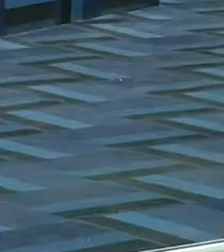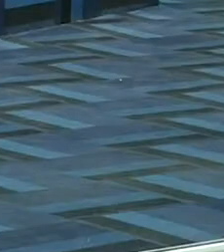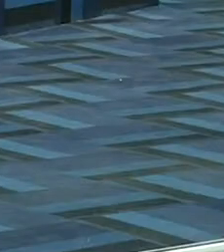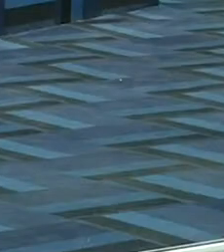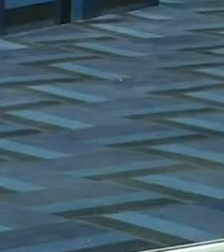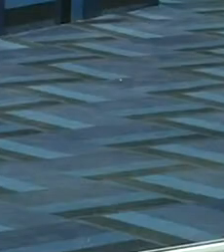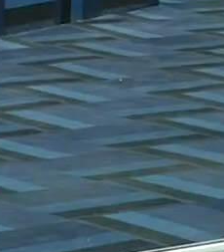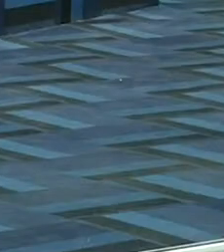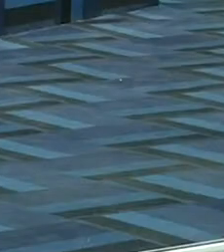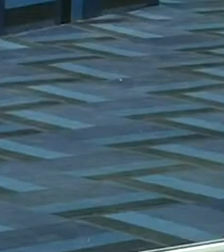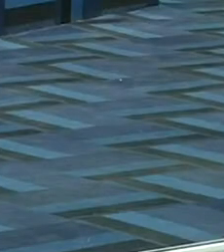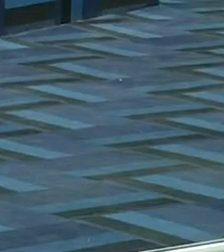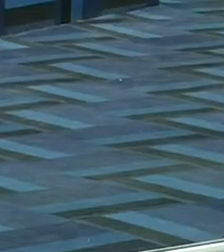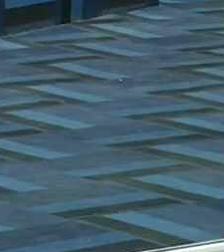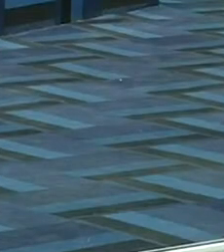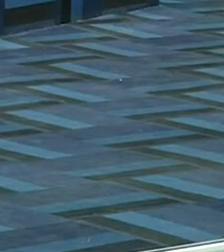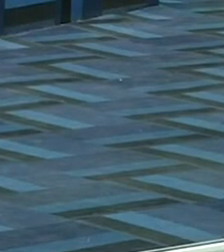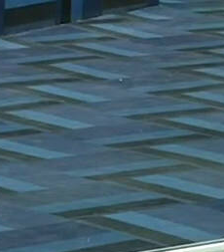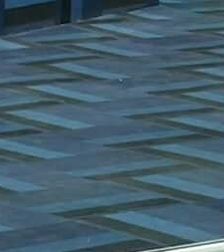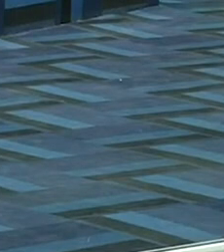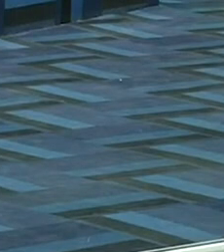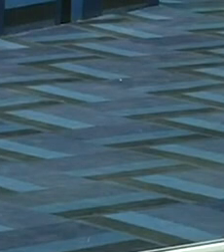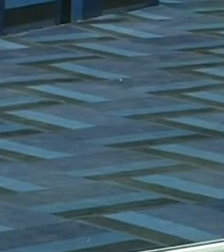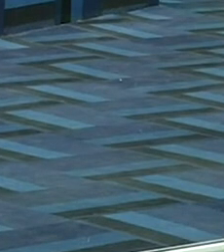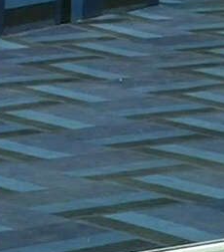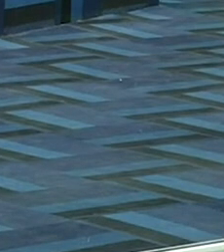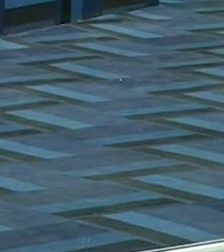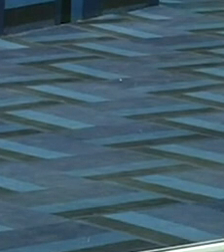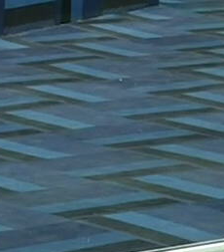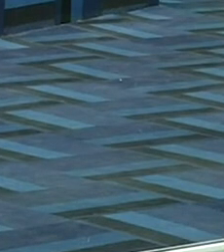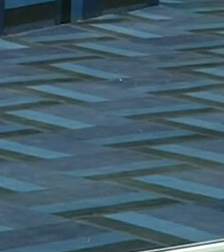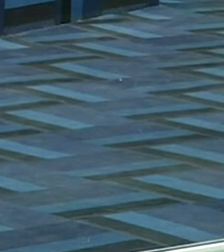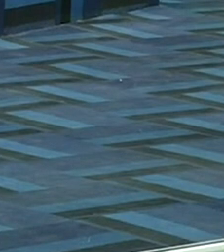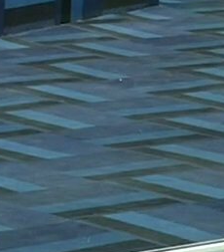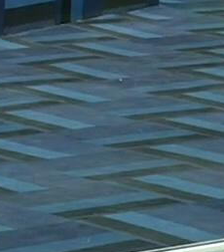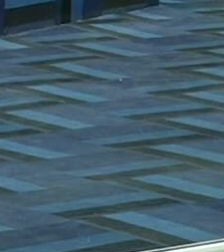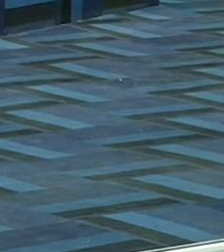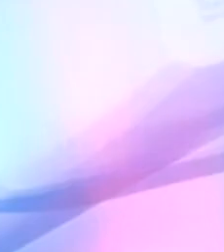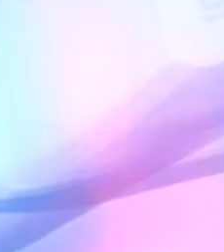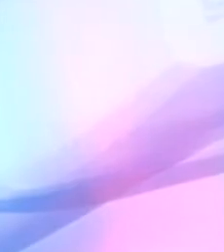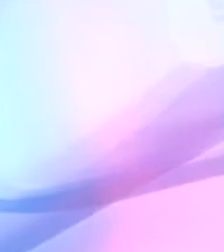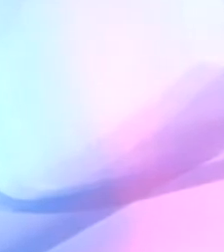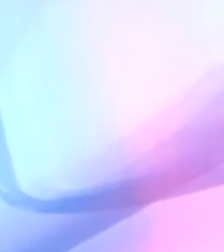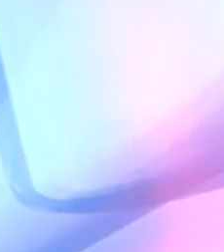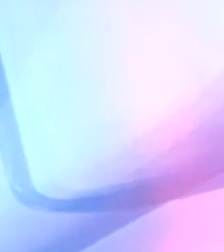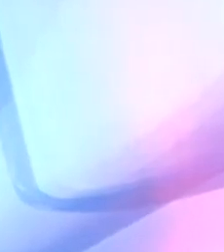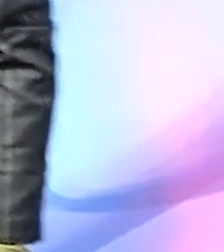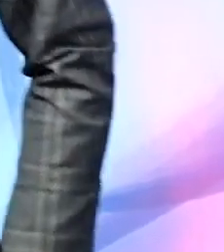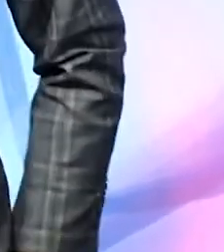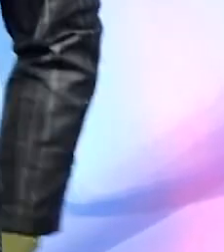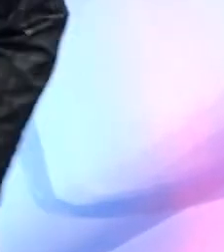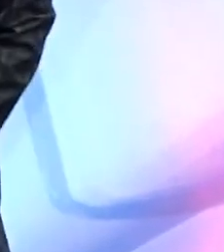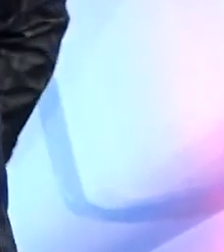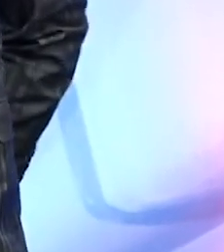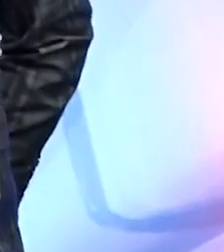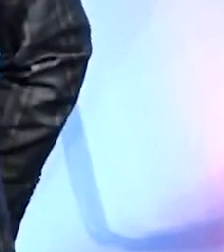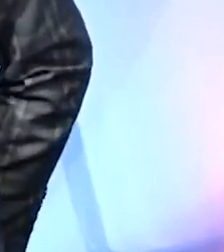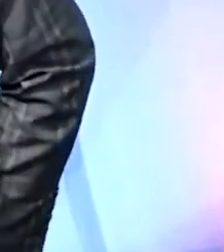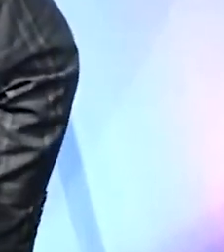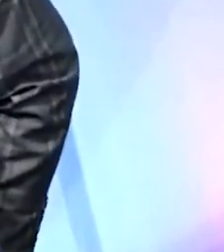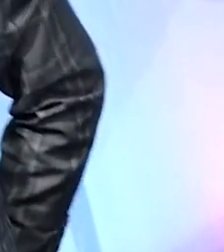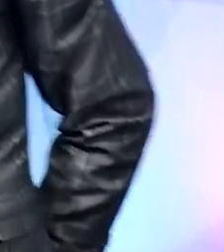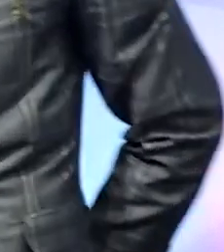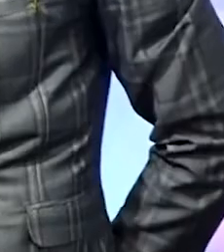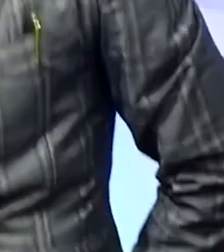the grace that covered a serious fornicator to 2022 can you say amen